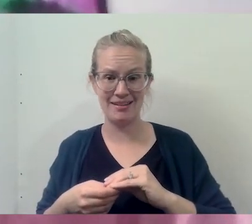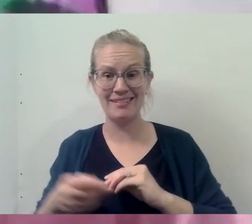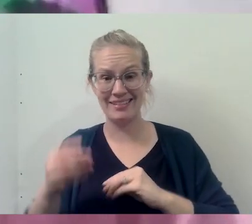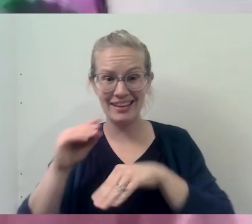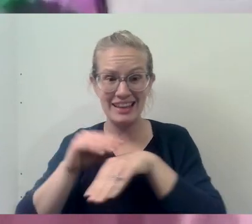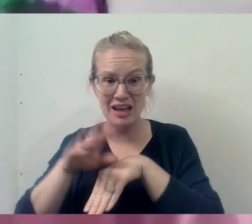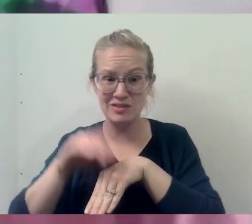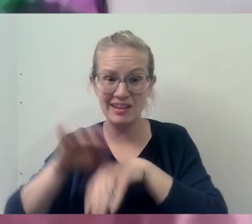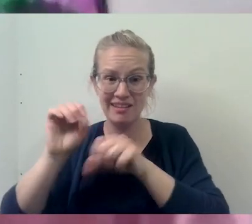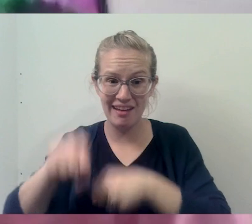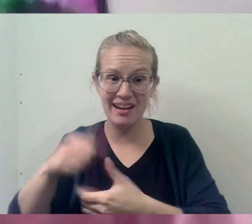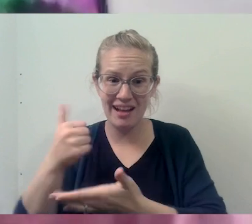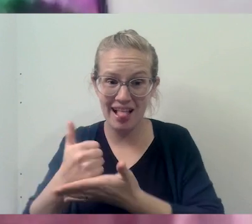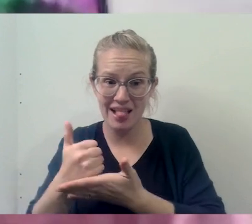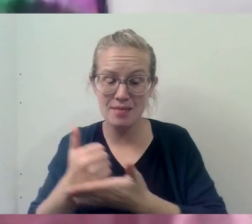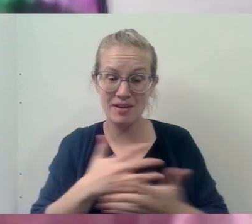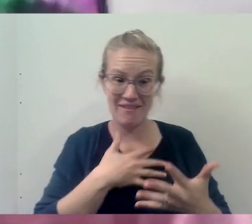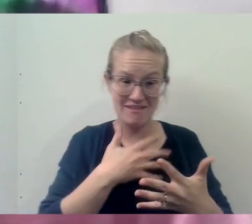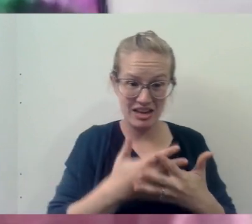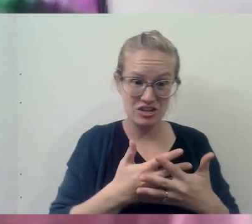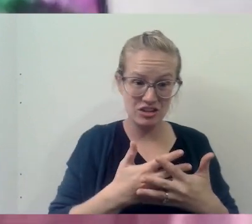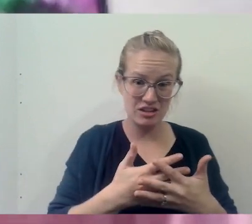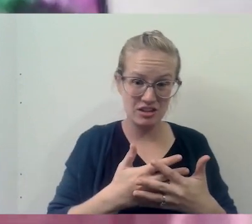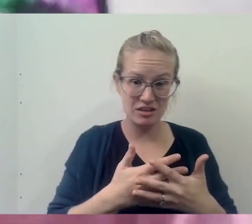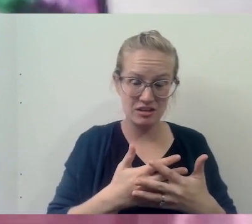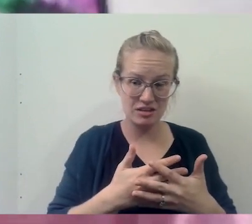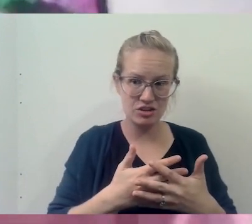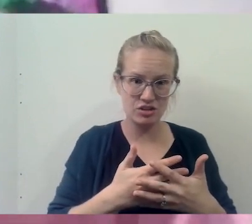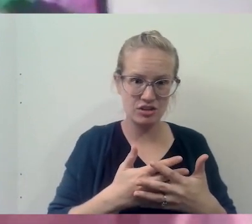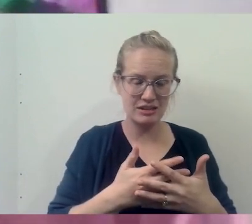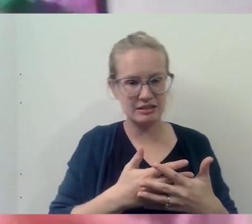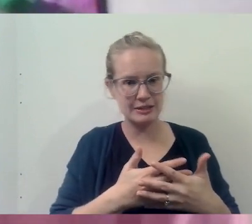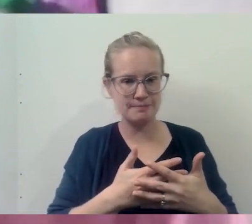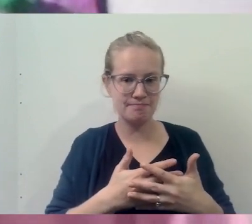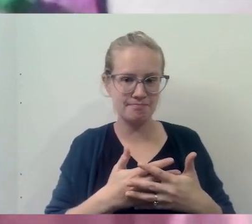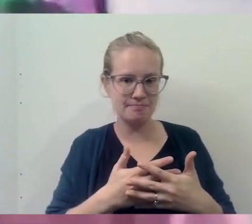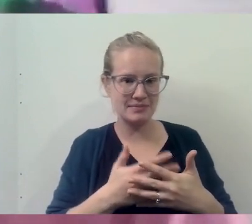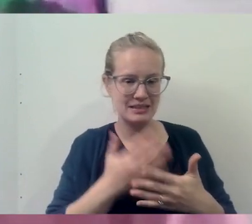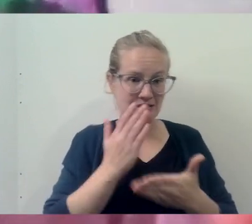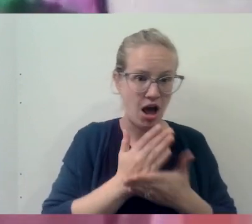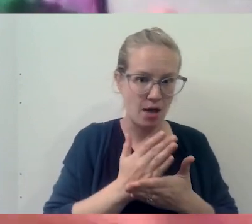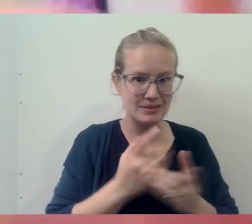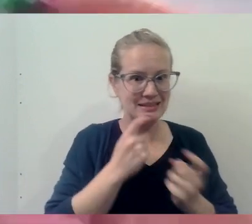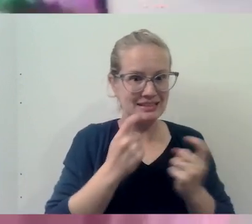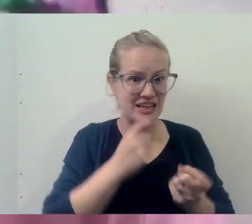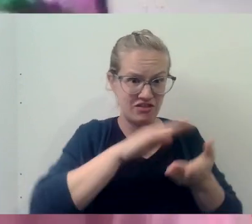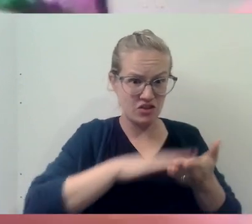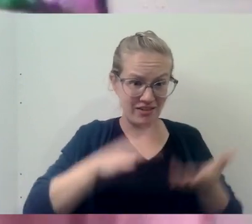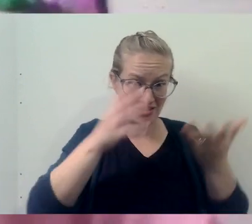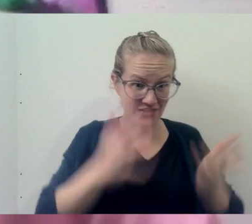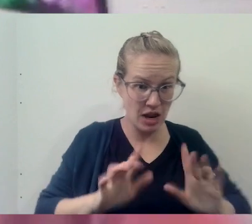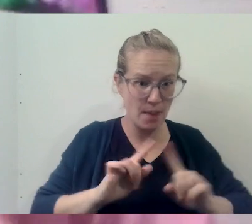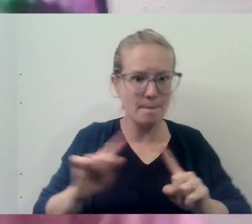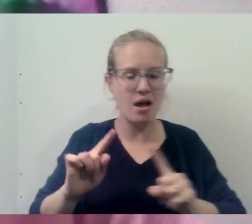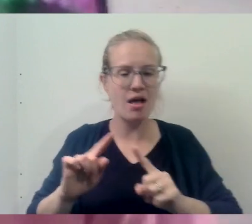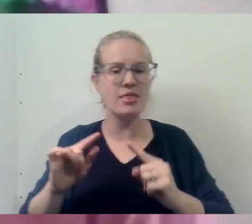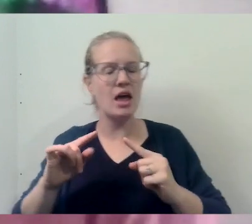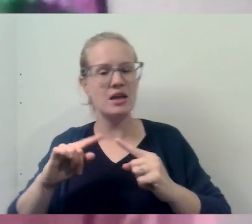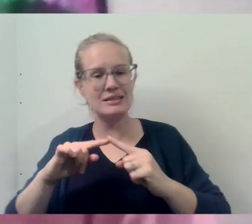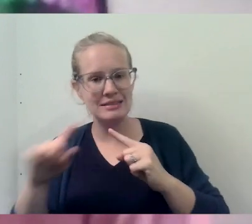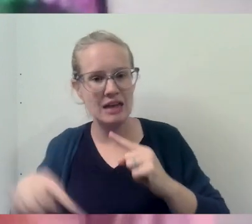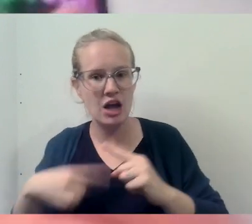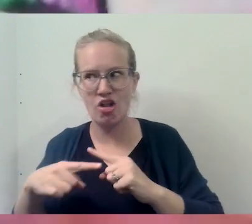counseling can help where maybe confession, um, stops in terms of, you know, forgiving, you know, getting forgiveness for sins.